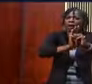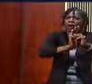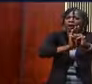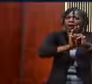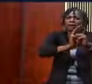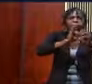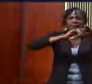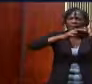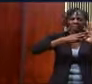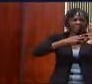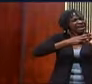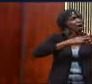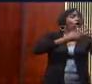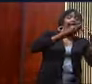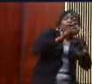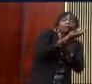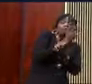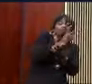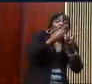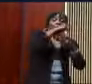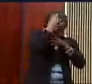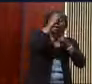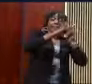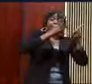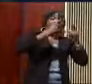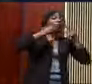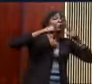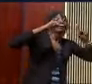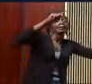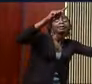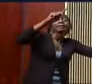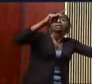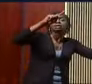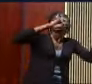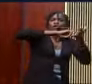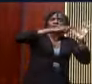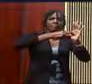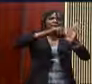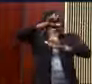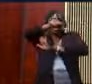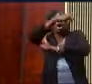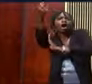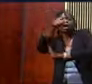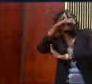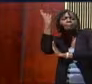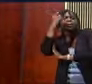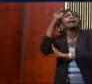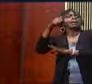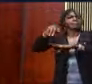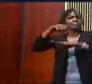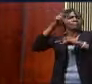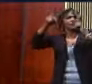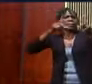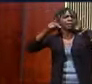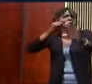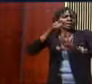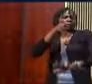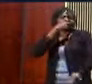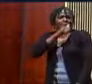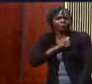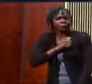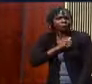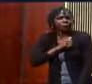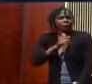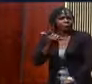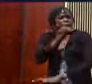removed. Just because I blossomed anyhow, it does not mean that people are not suffering because